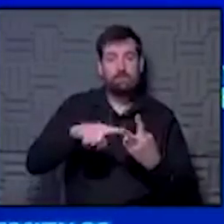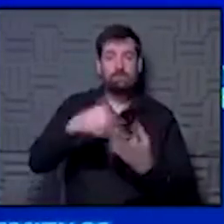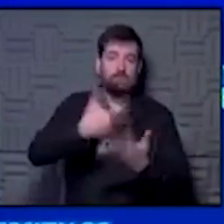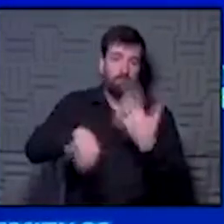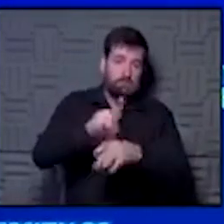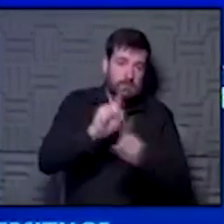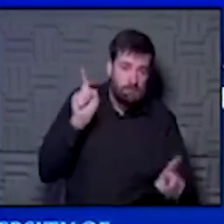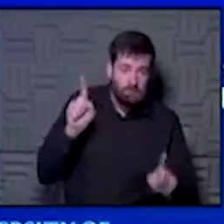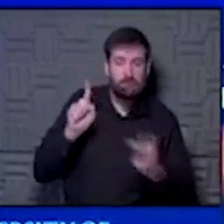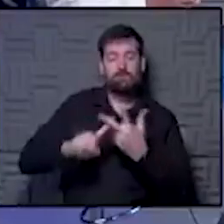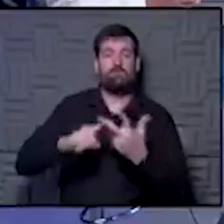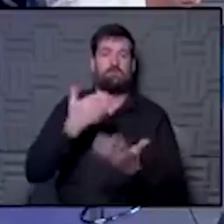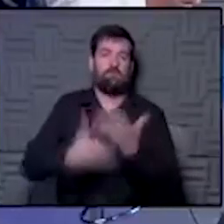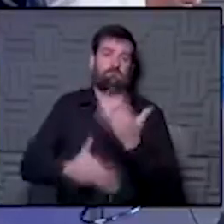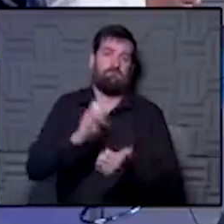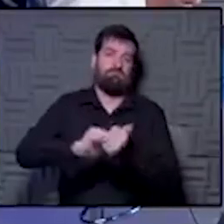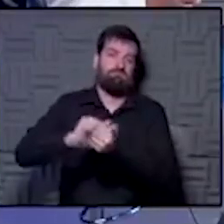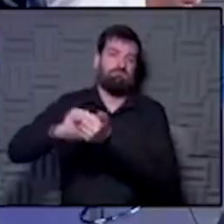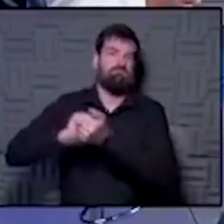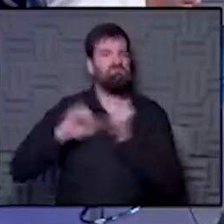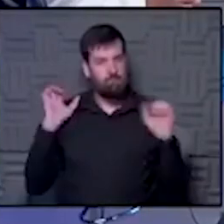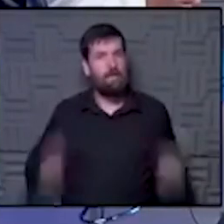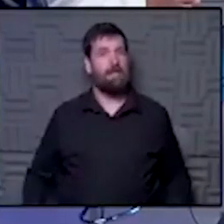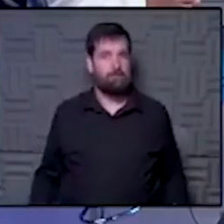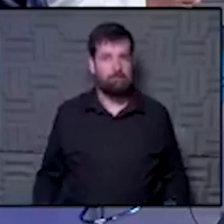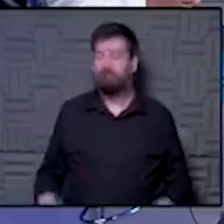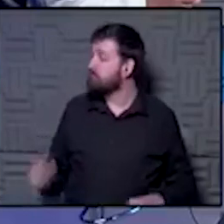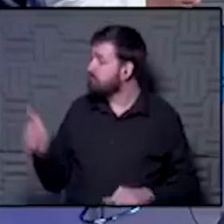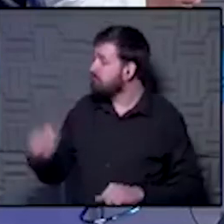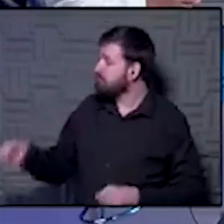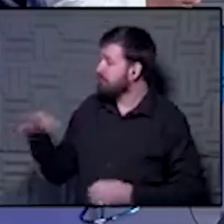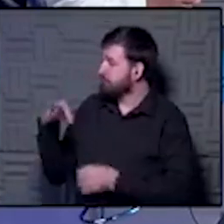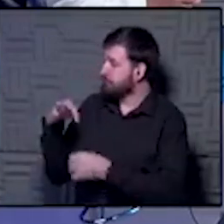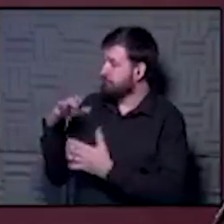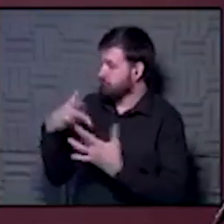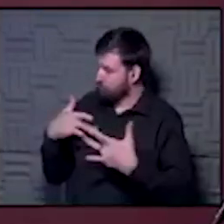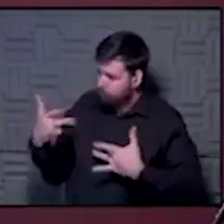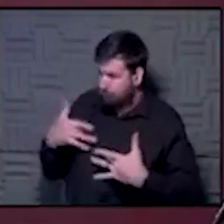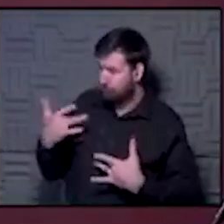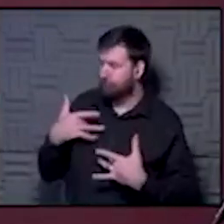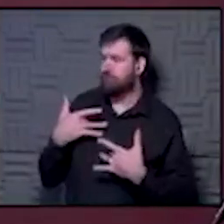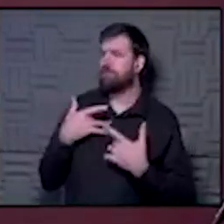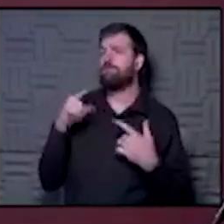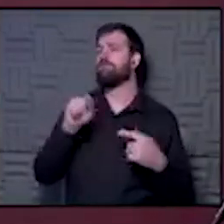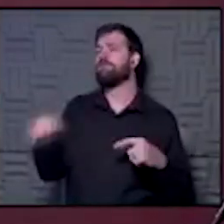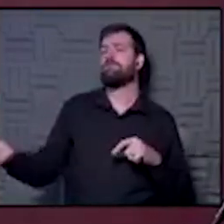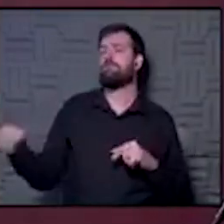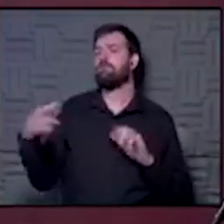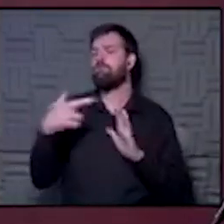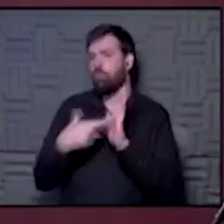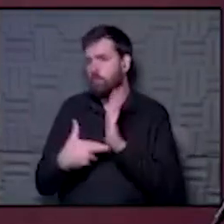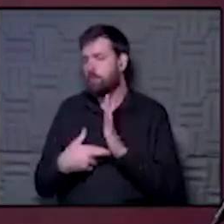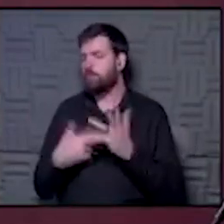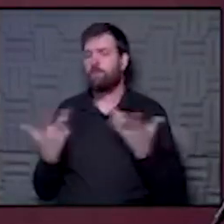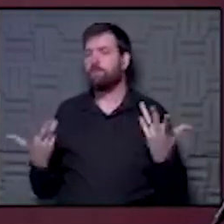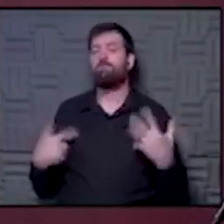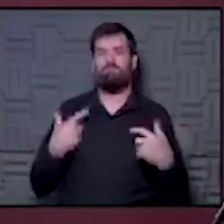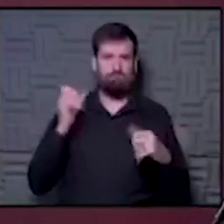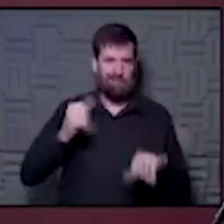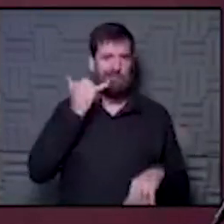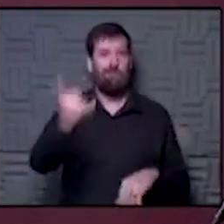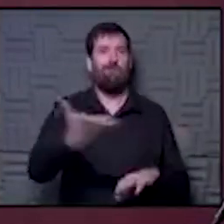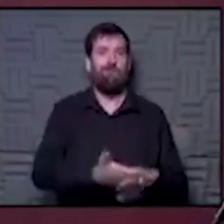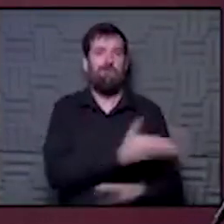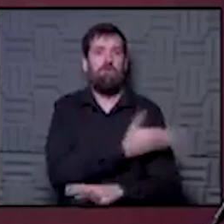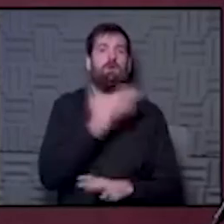your hands, and then you can do it. Yeah, I think if you have any concern about what are those safeguards that they have in place, you can call ahead and see what they've done, and